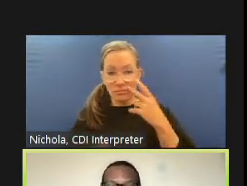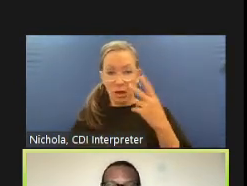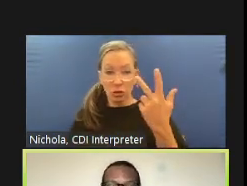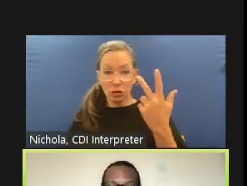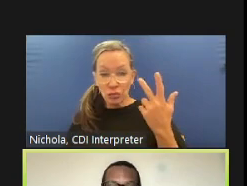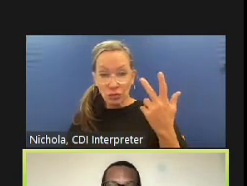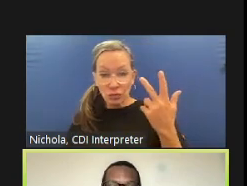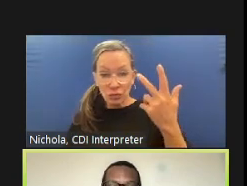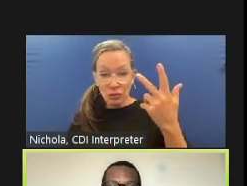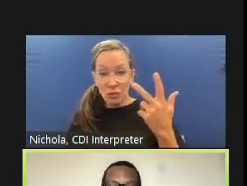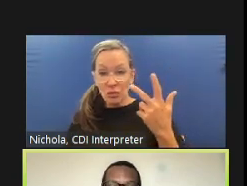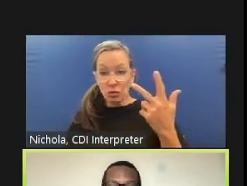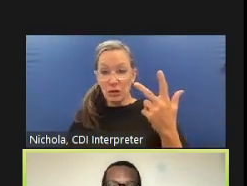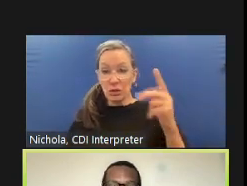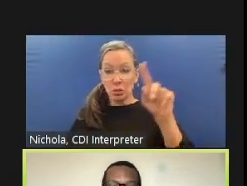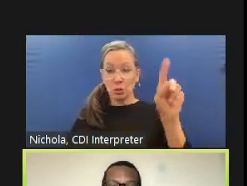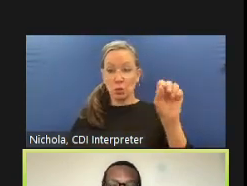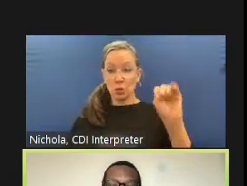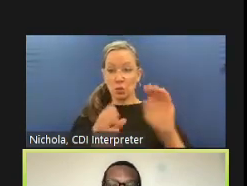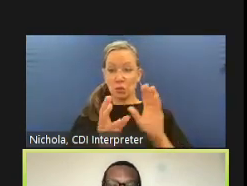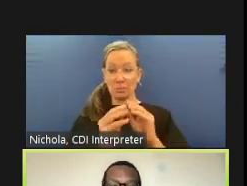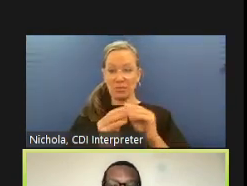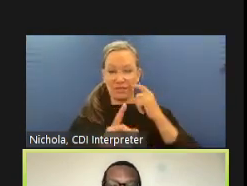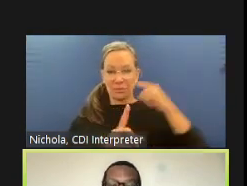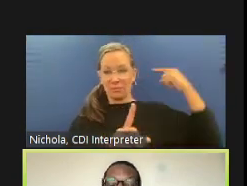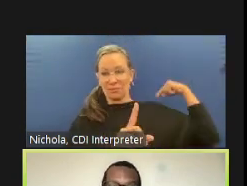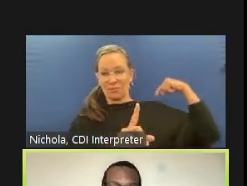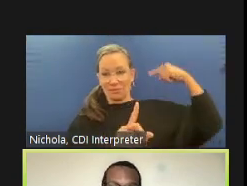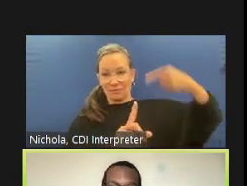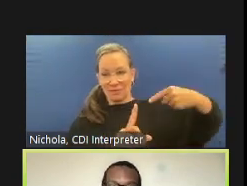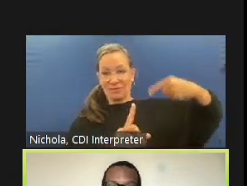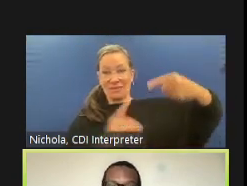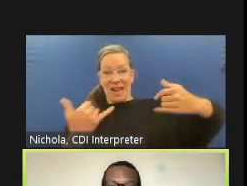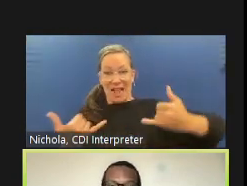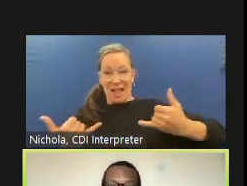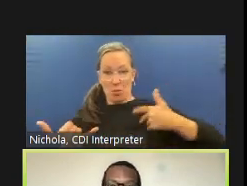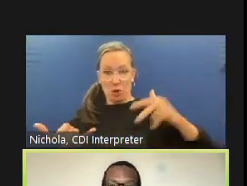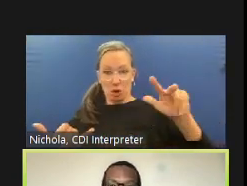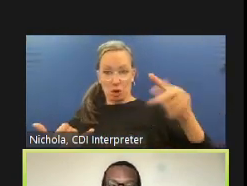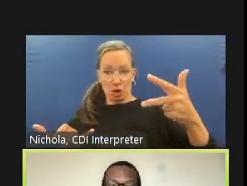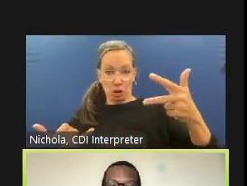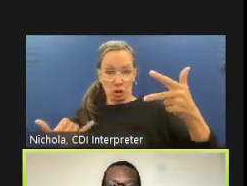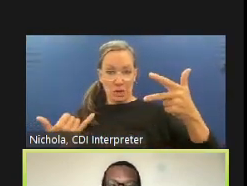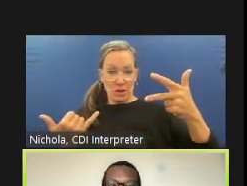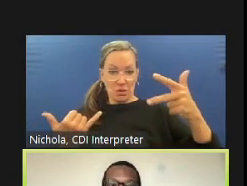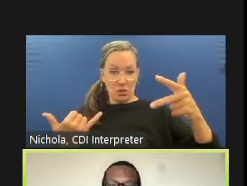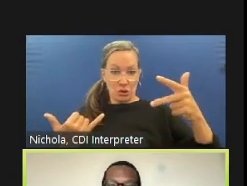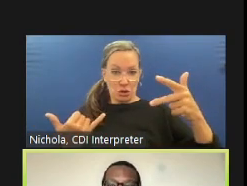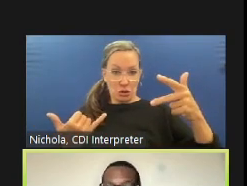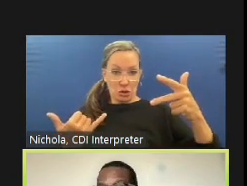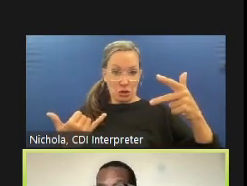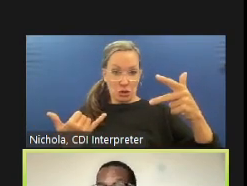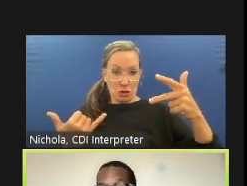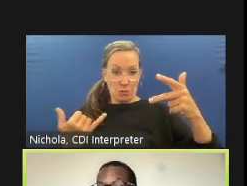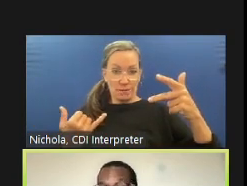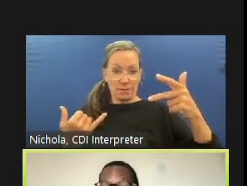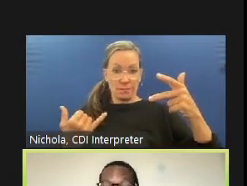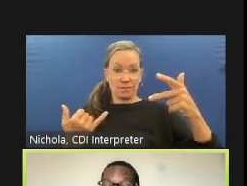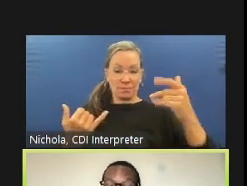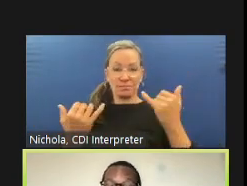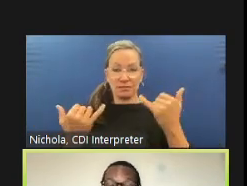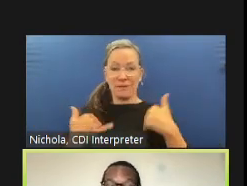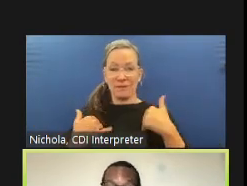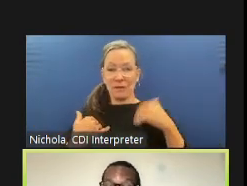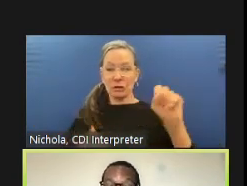be working on the survey which i mentioned and uh we really want that survey to um inform us you know broad